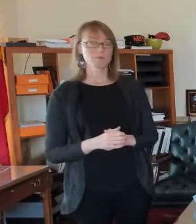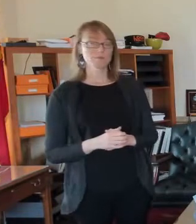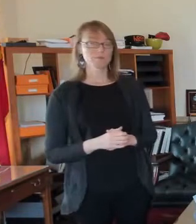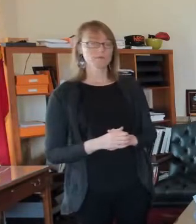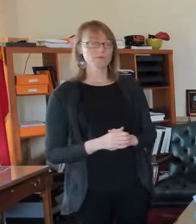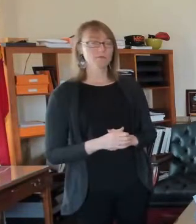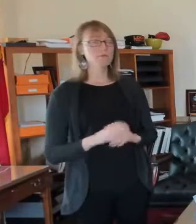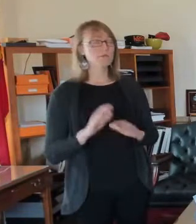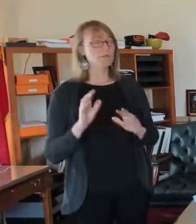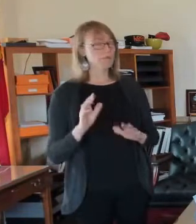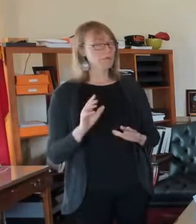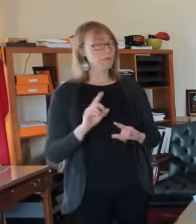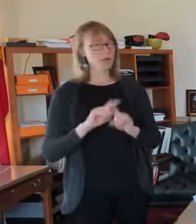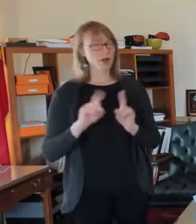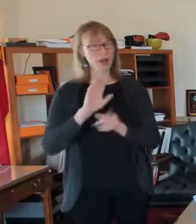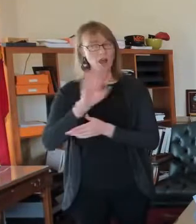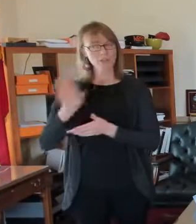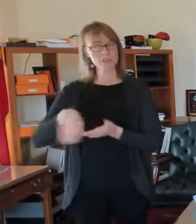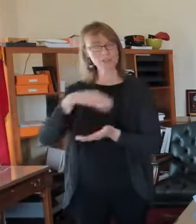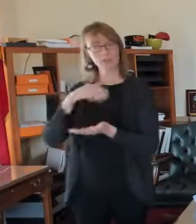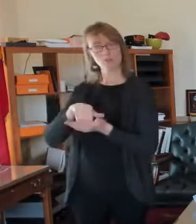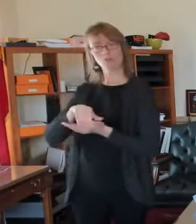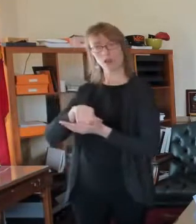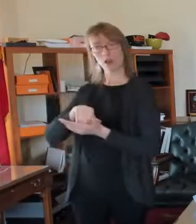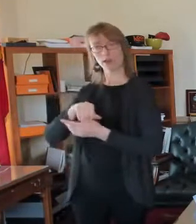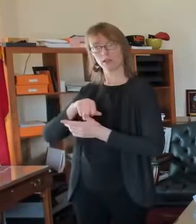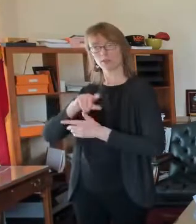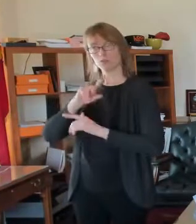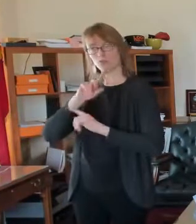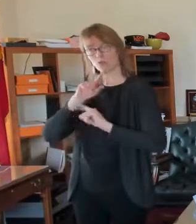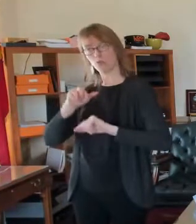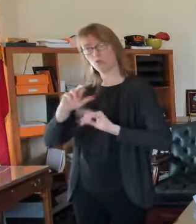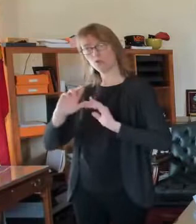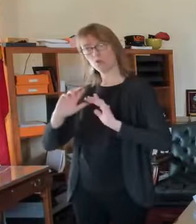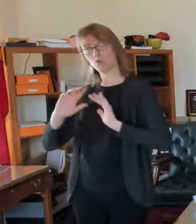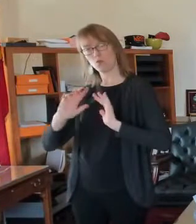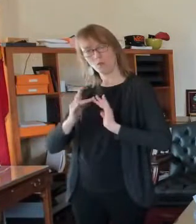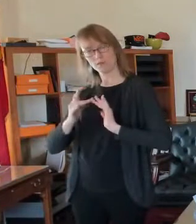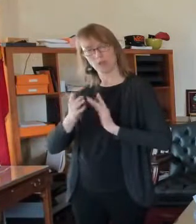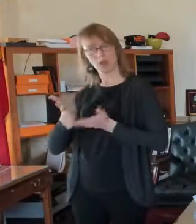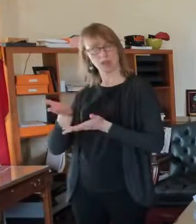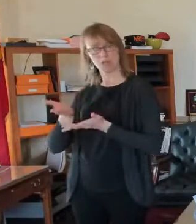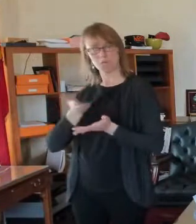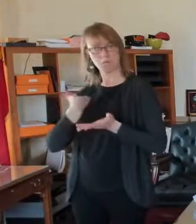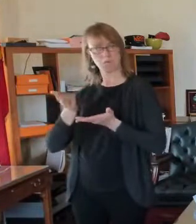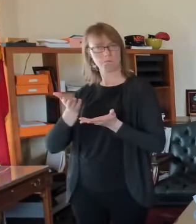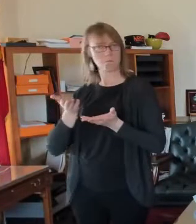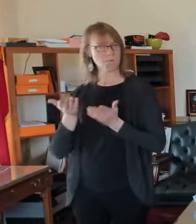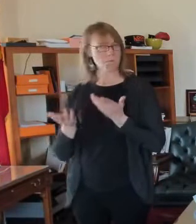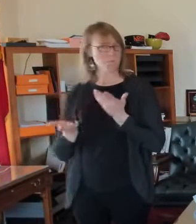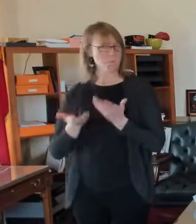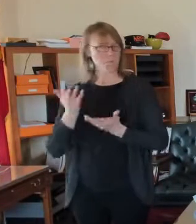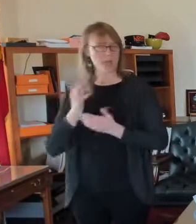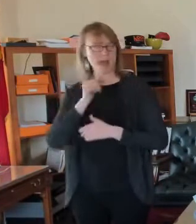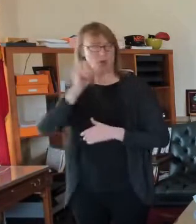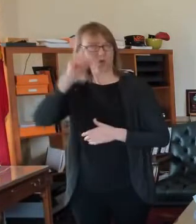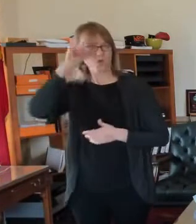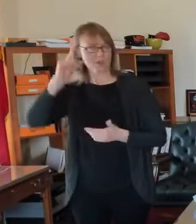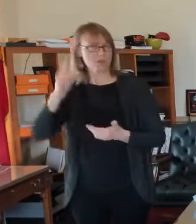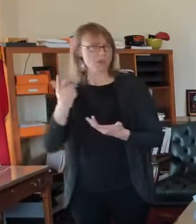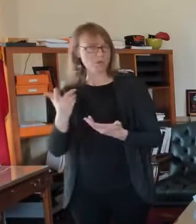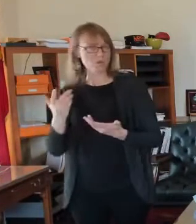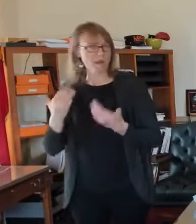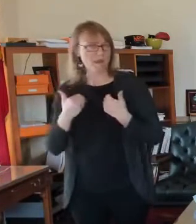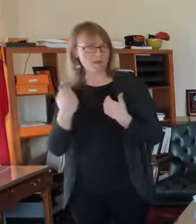website for who's doing what on what day, but the state may have that. We could actually look that up. And, and, um, people